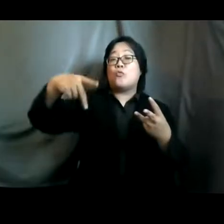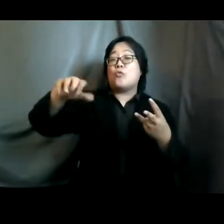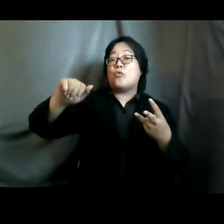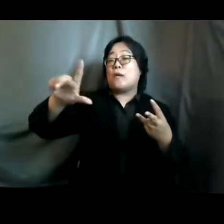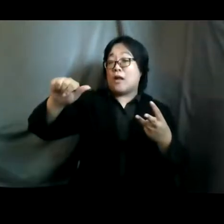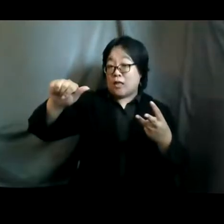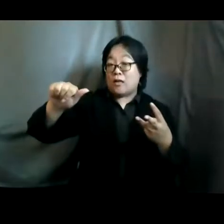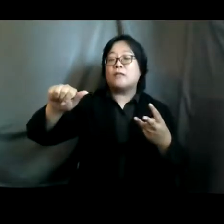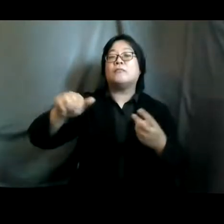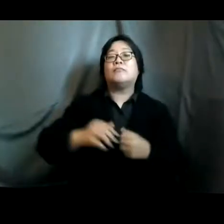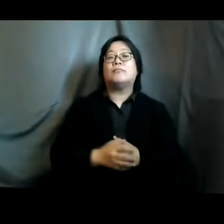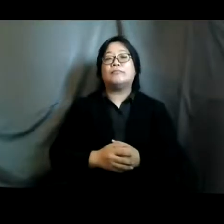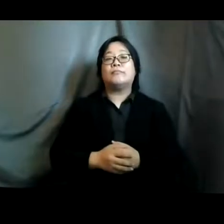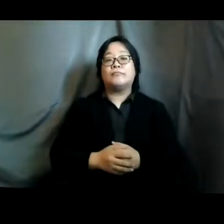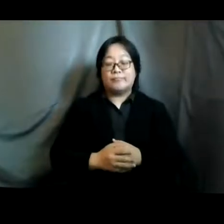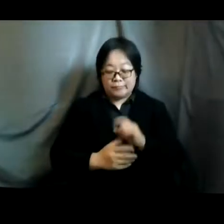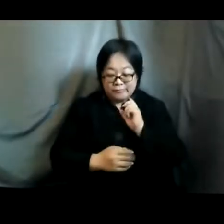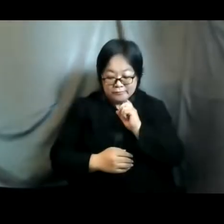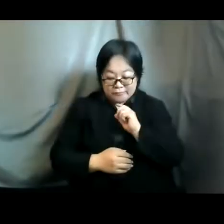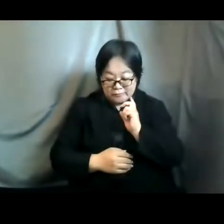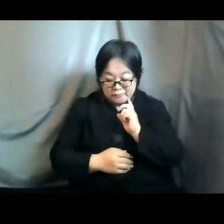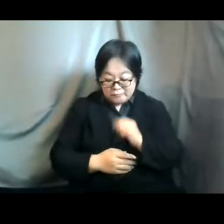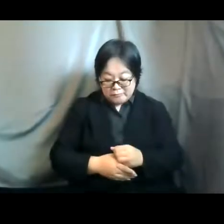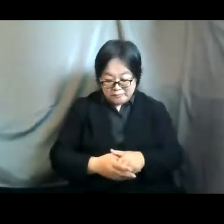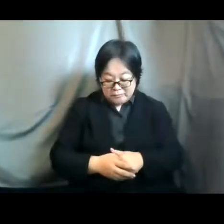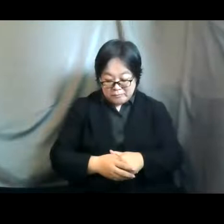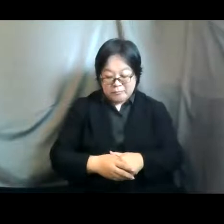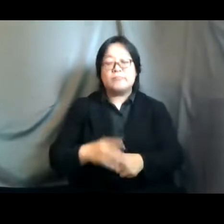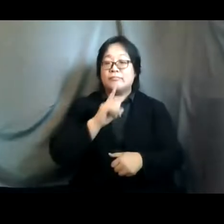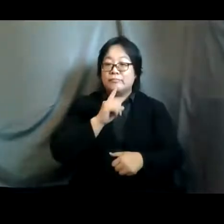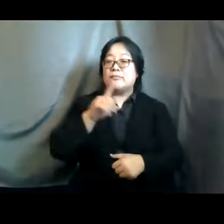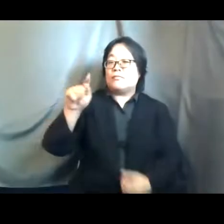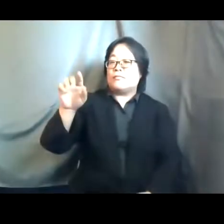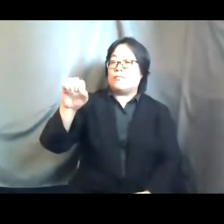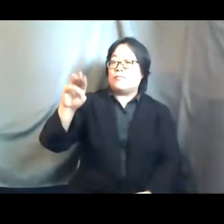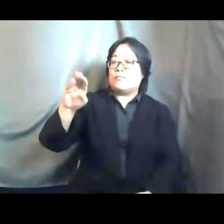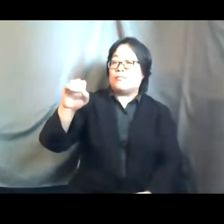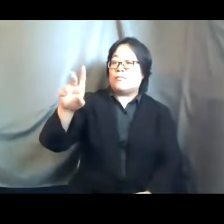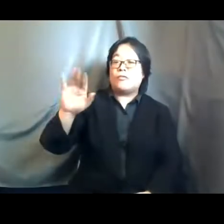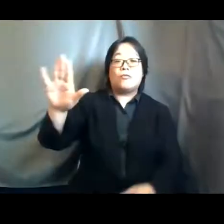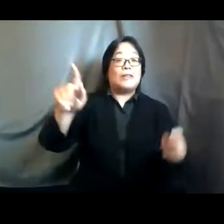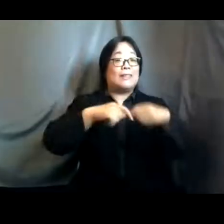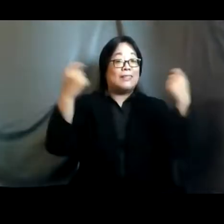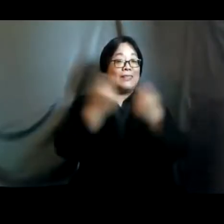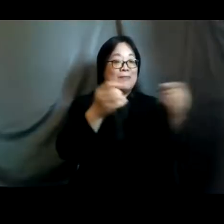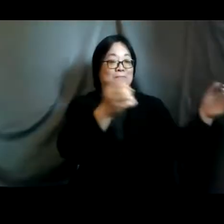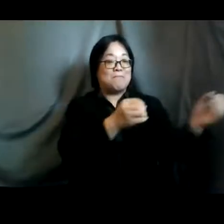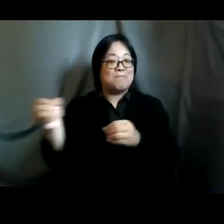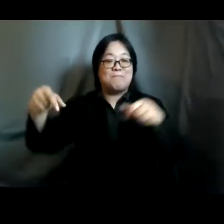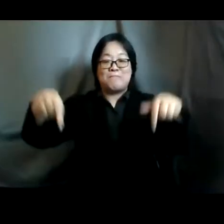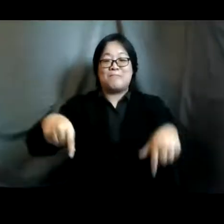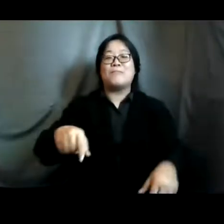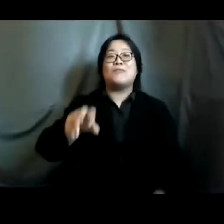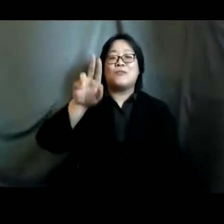bjarne is also with us uh and uh of course tomoko and her team for organizing this with uh unfpa